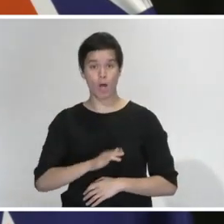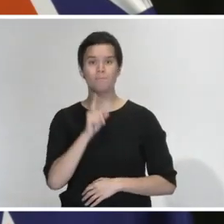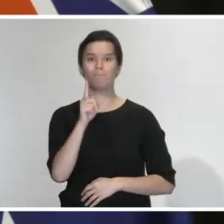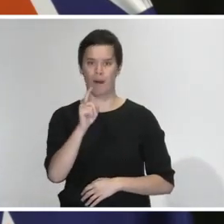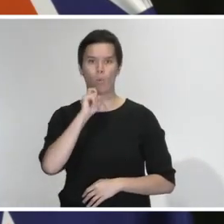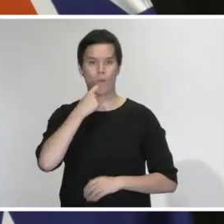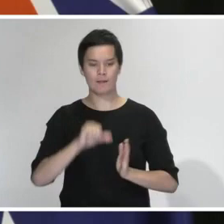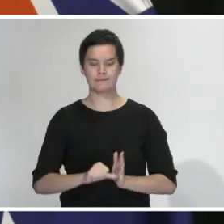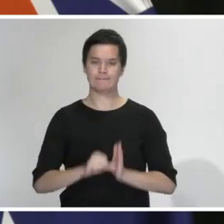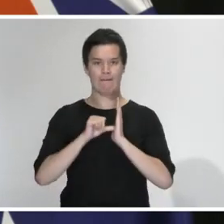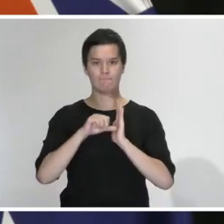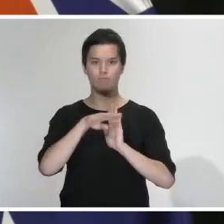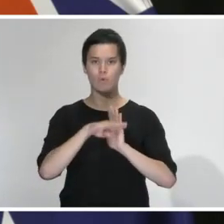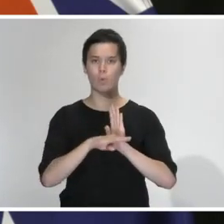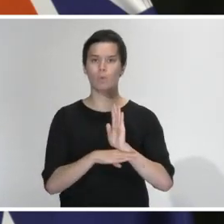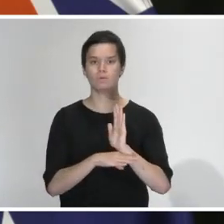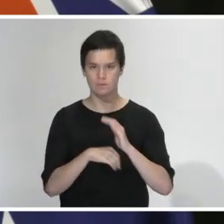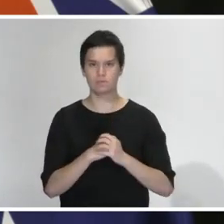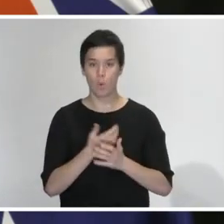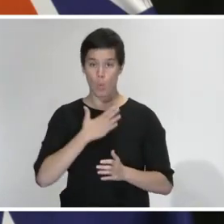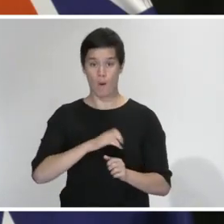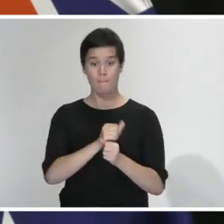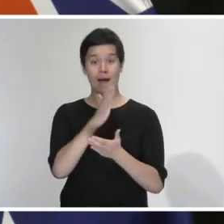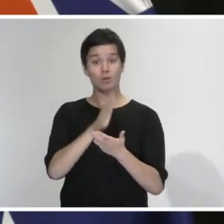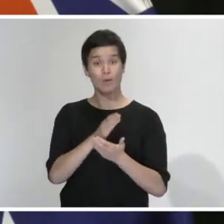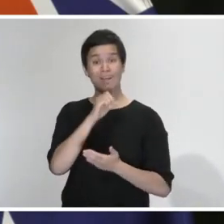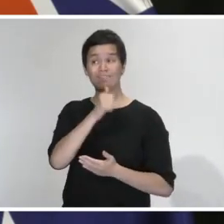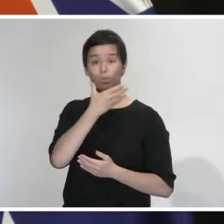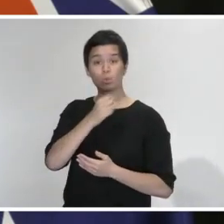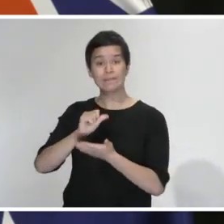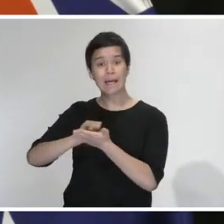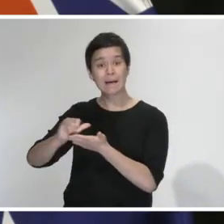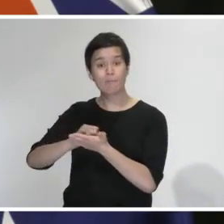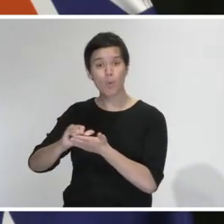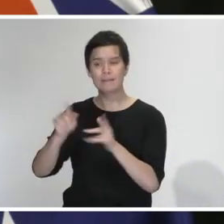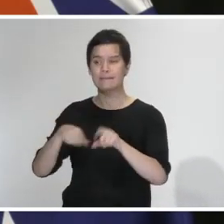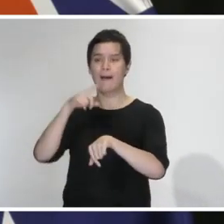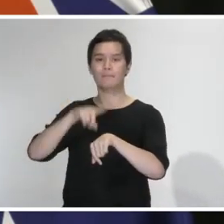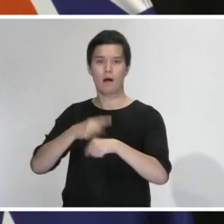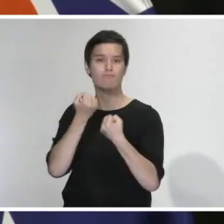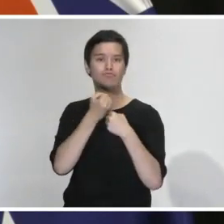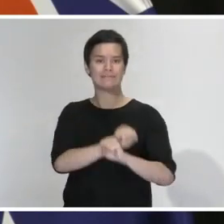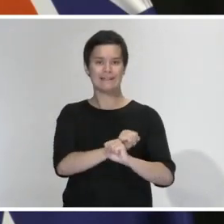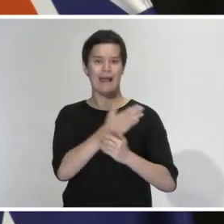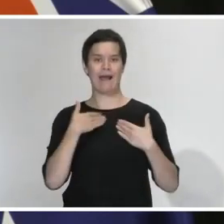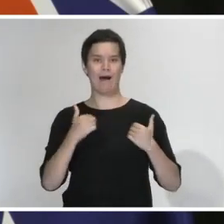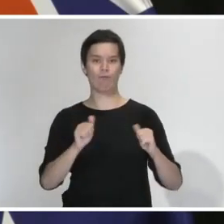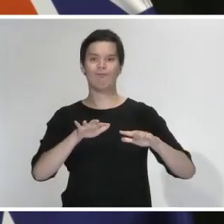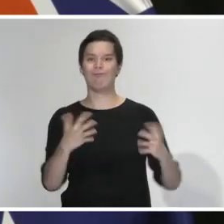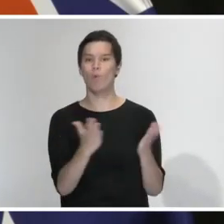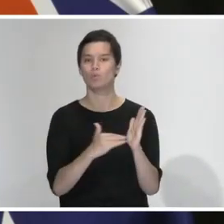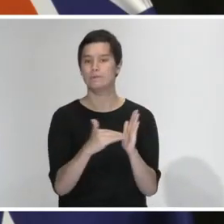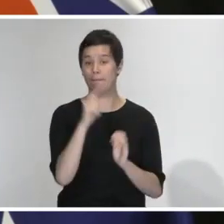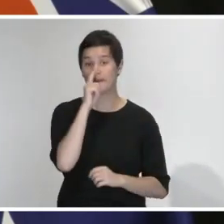people can transit through New Zealand in order to protect public health and meet our level 4 requirements. That includes that any transiting